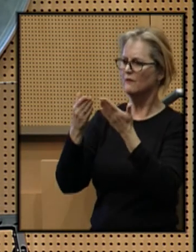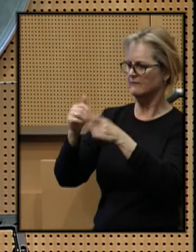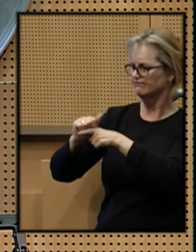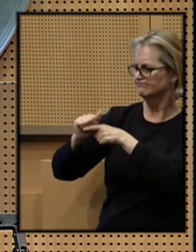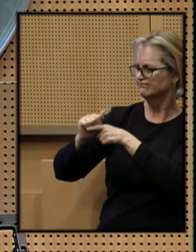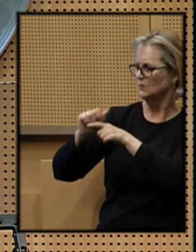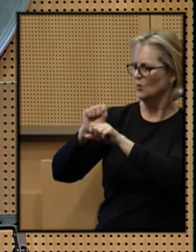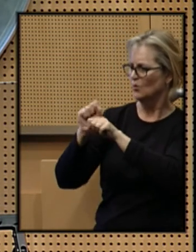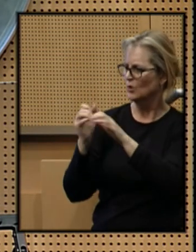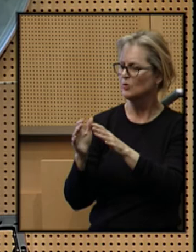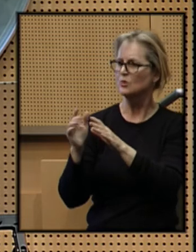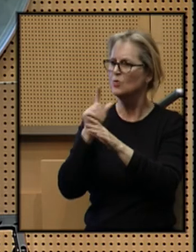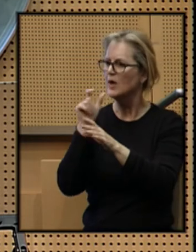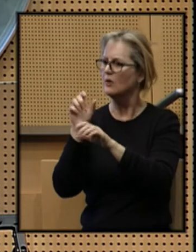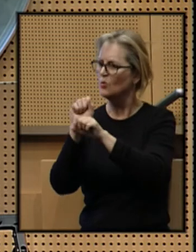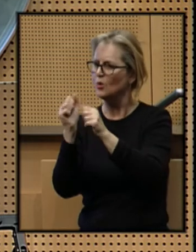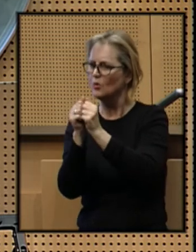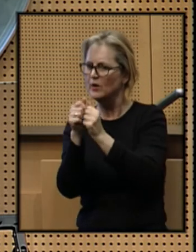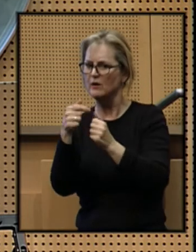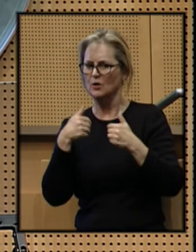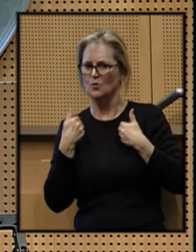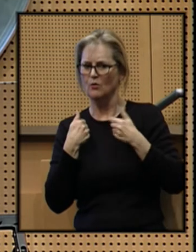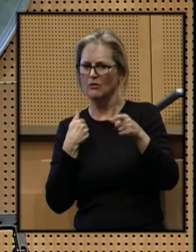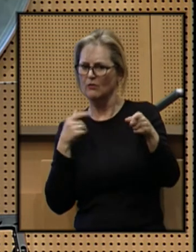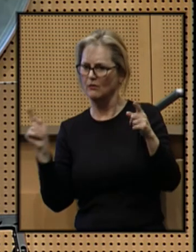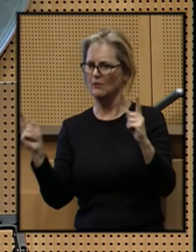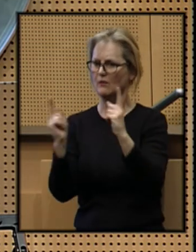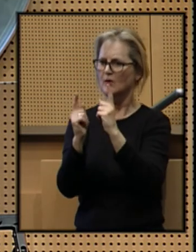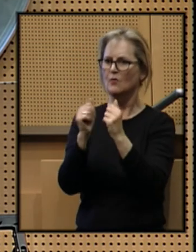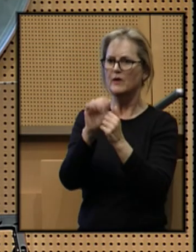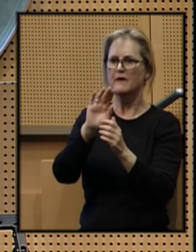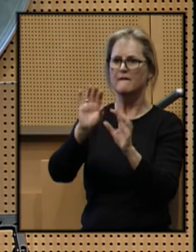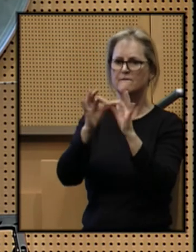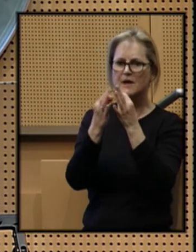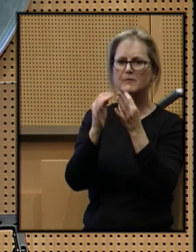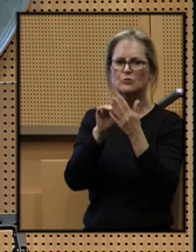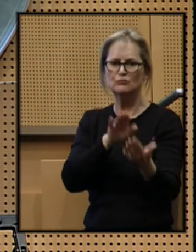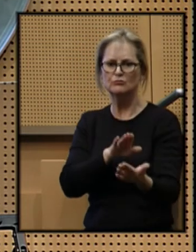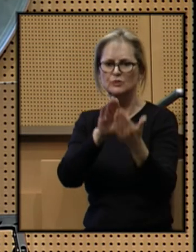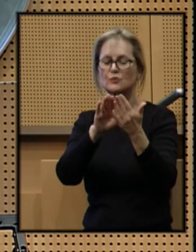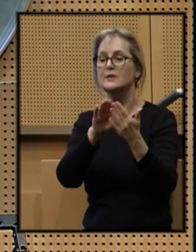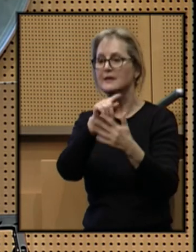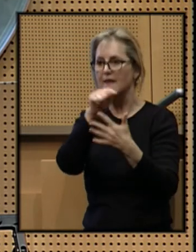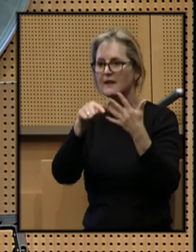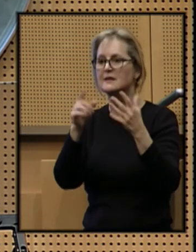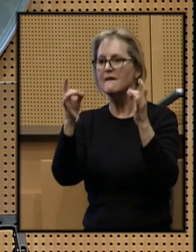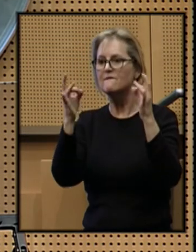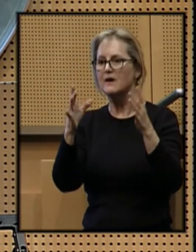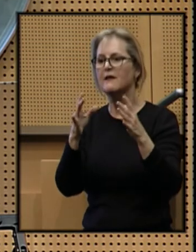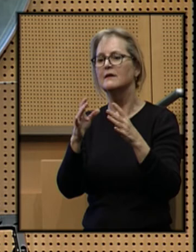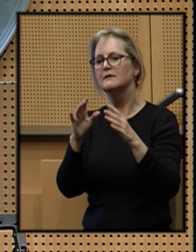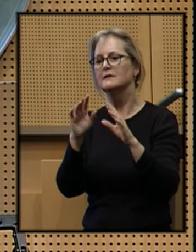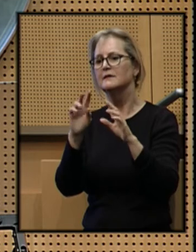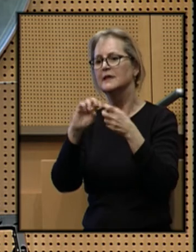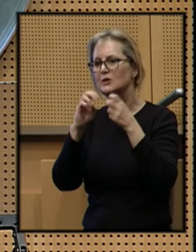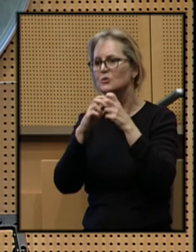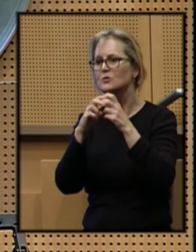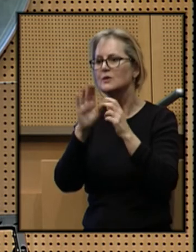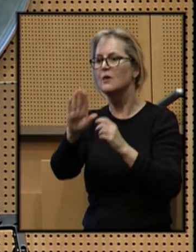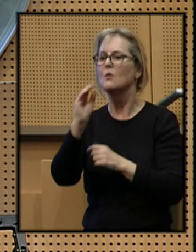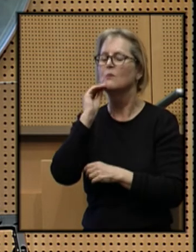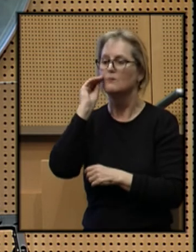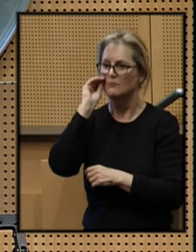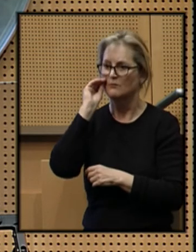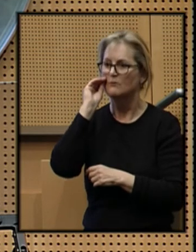trained workers who can work with the youth and with their family to address these violence issues at home,